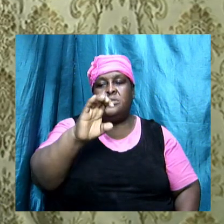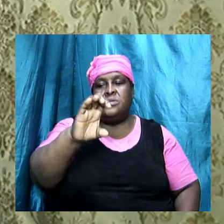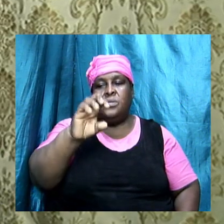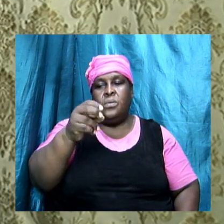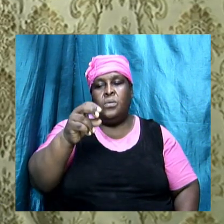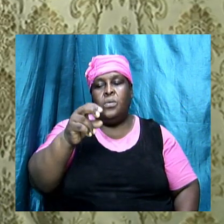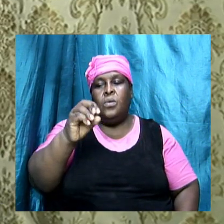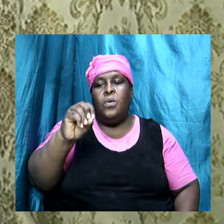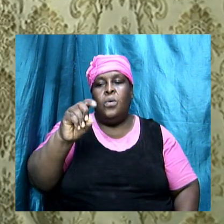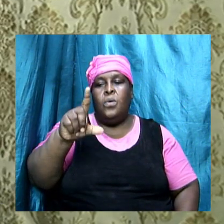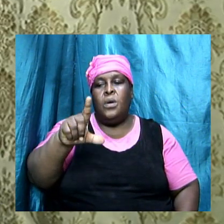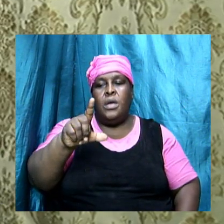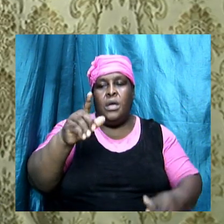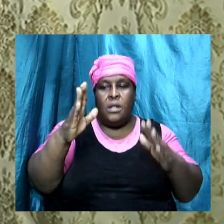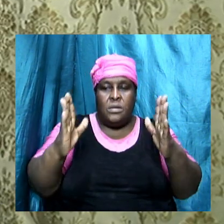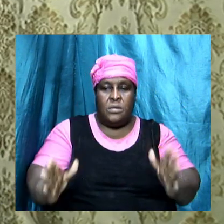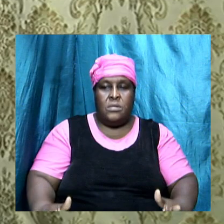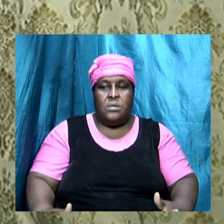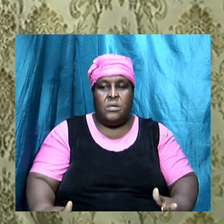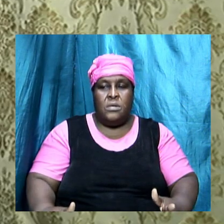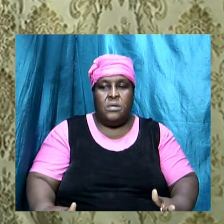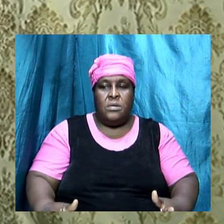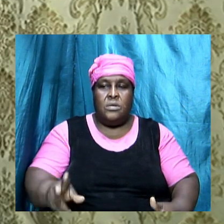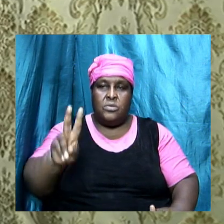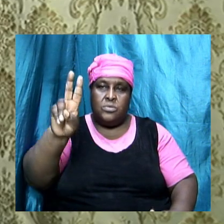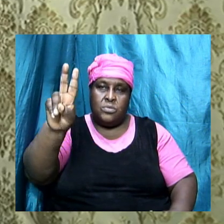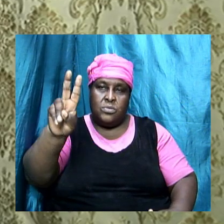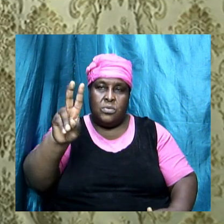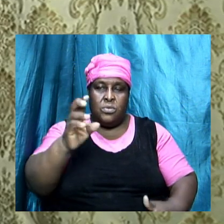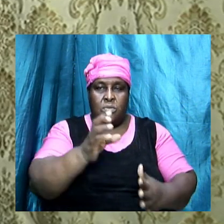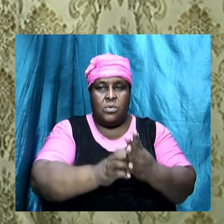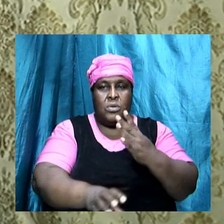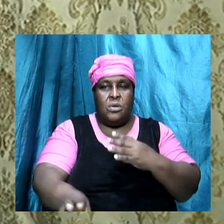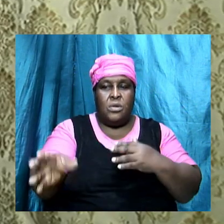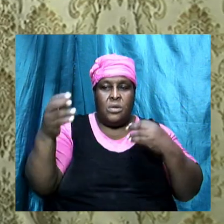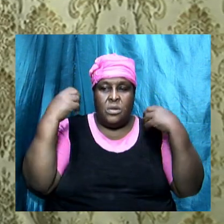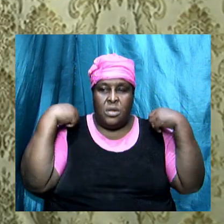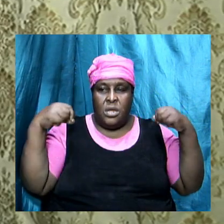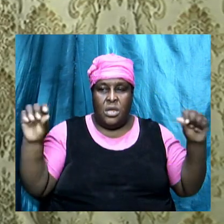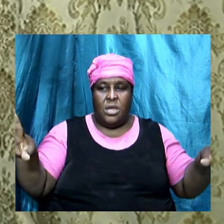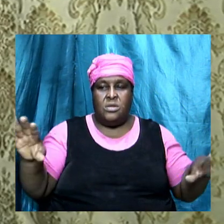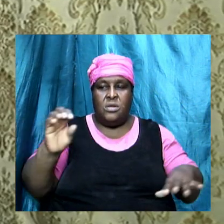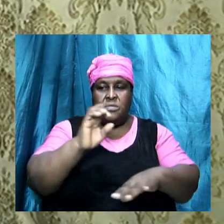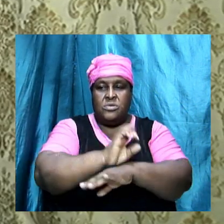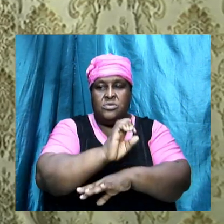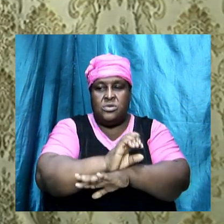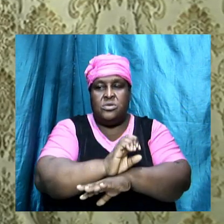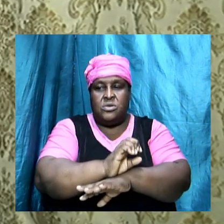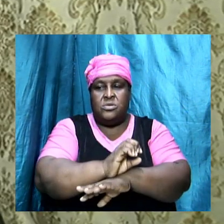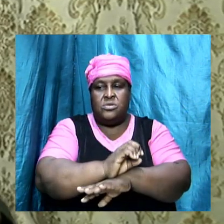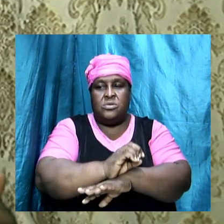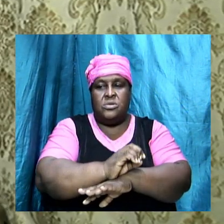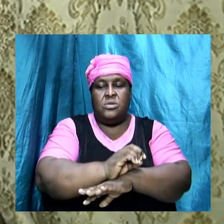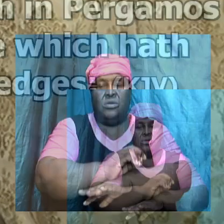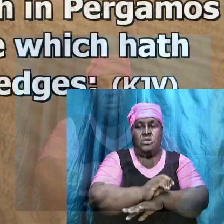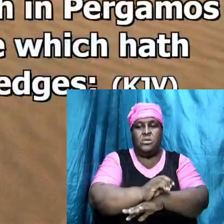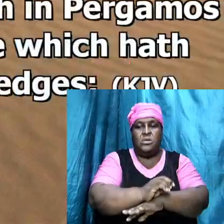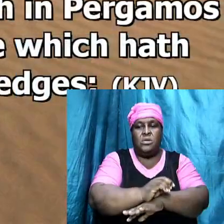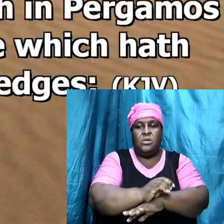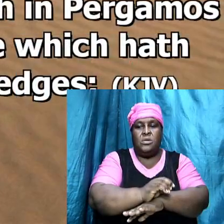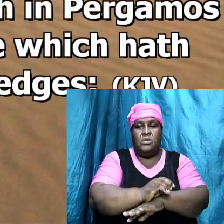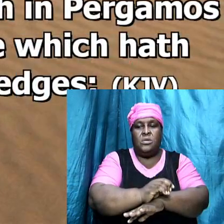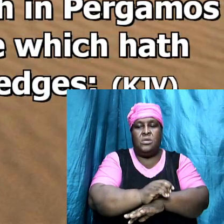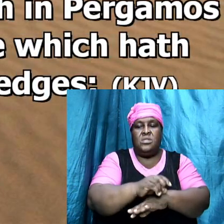in the same chapter, and to the angel of the church in Pergamos write, these things